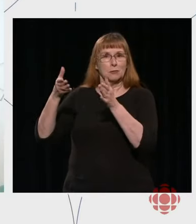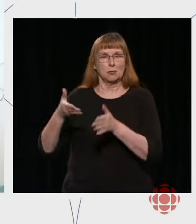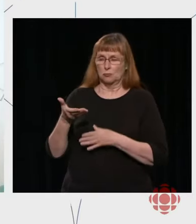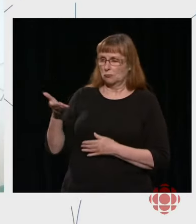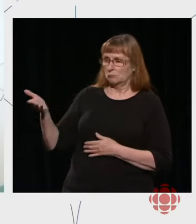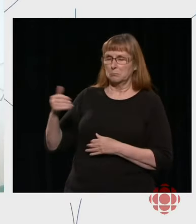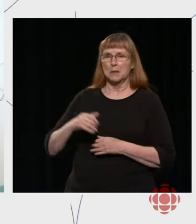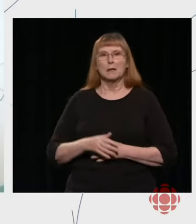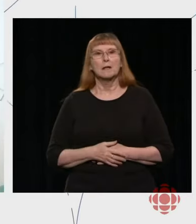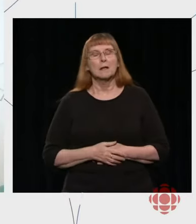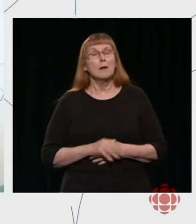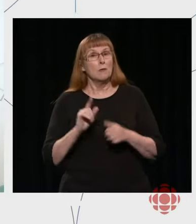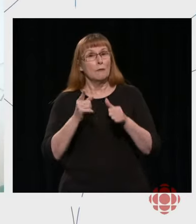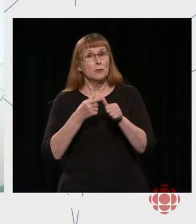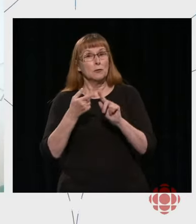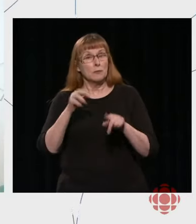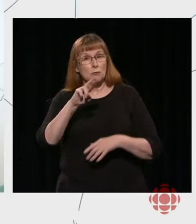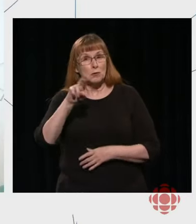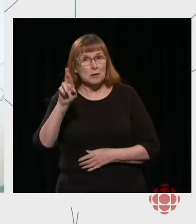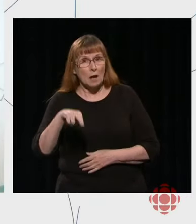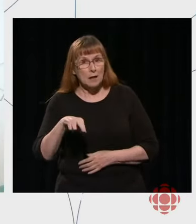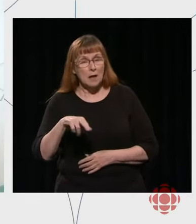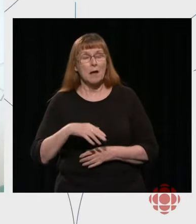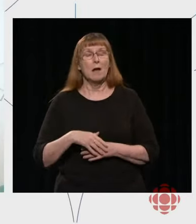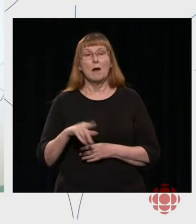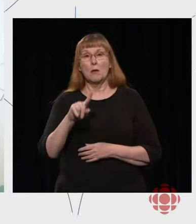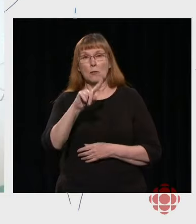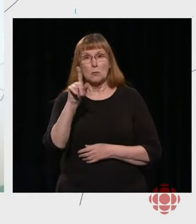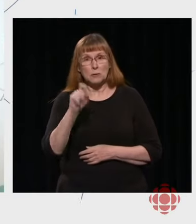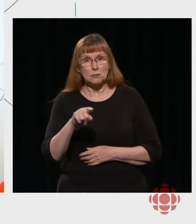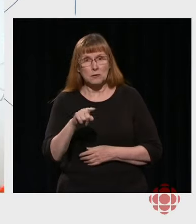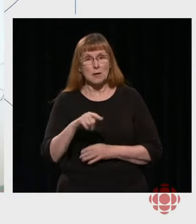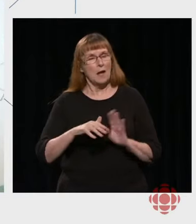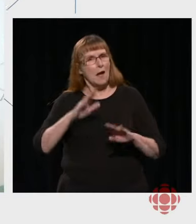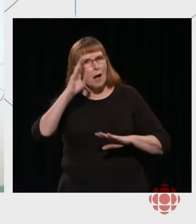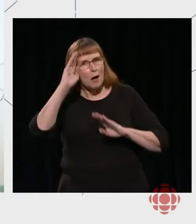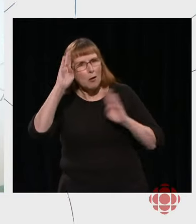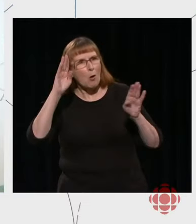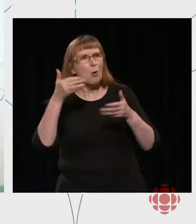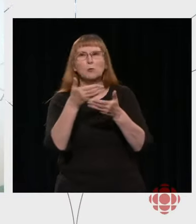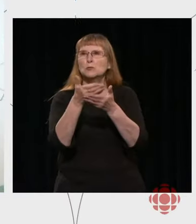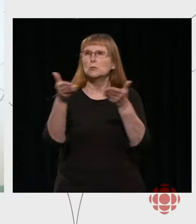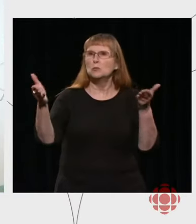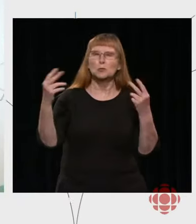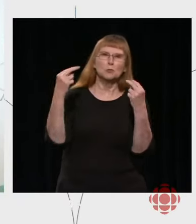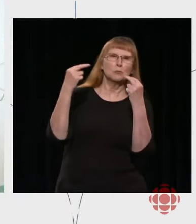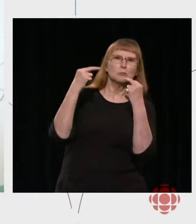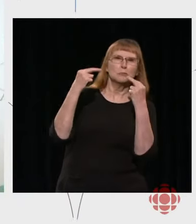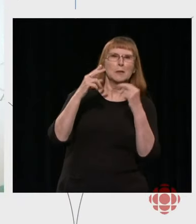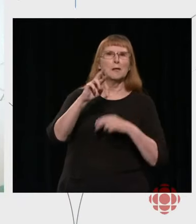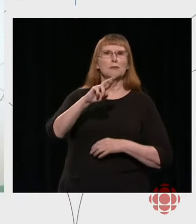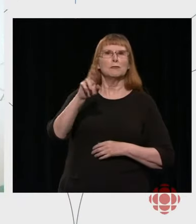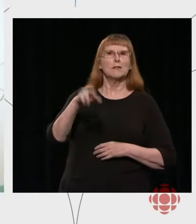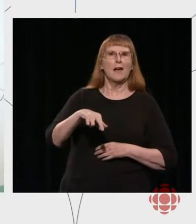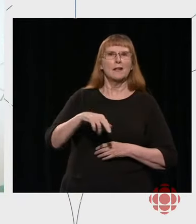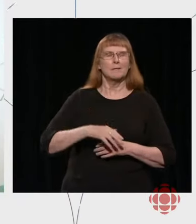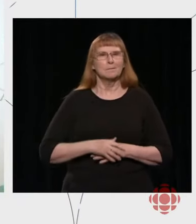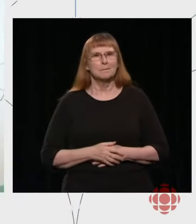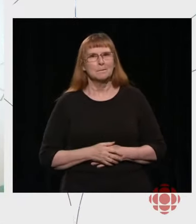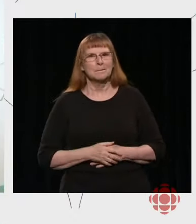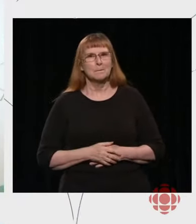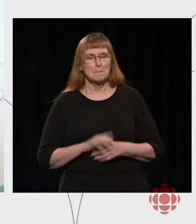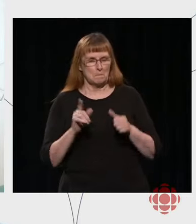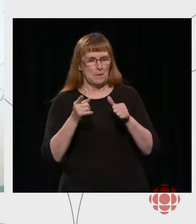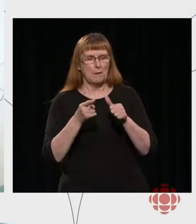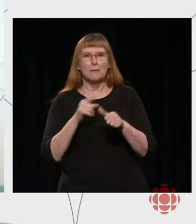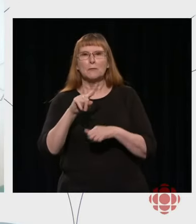Saskatchewan. Hello to our listeners in Saskatchewan. first question would be for Michael